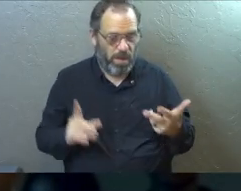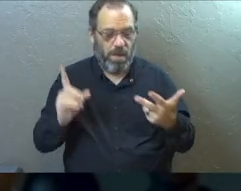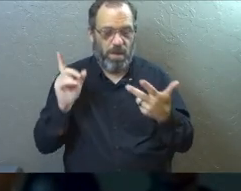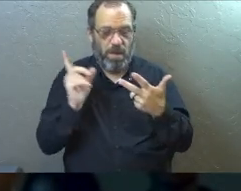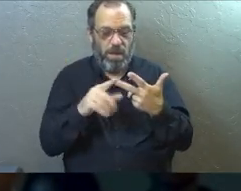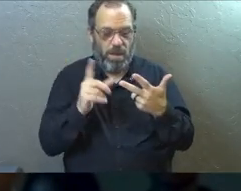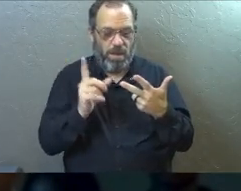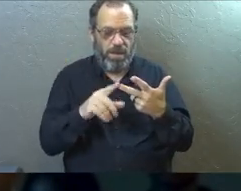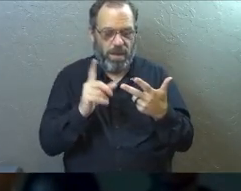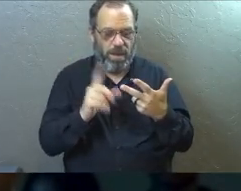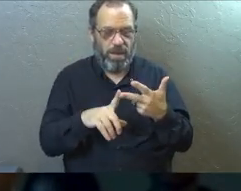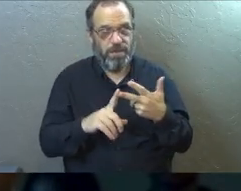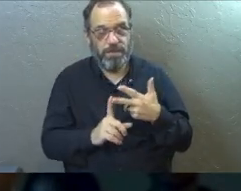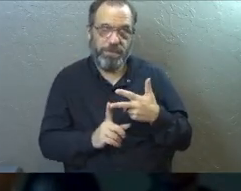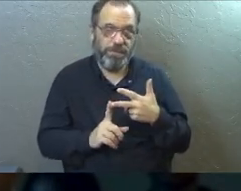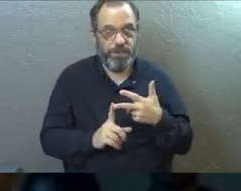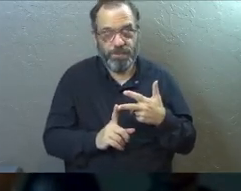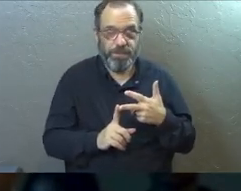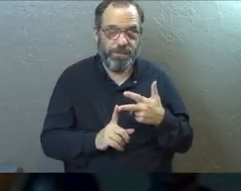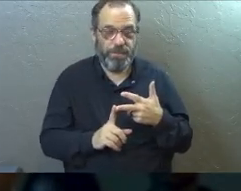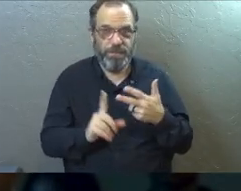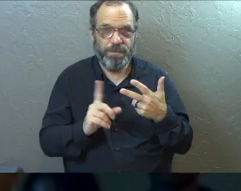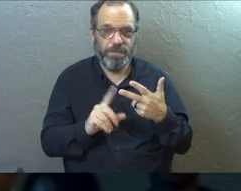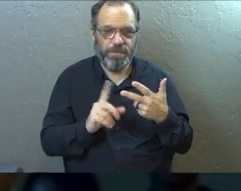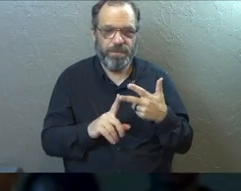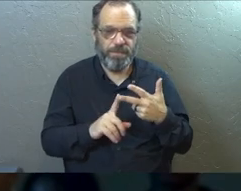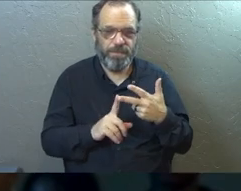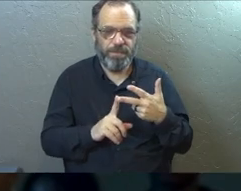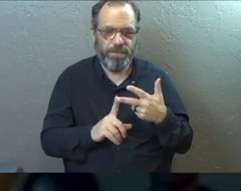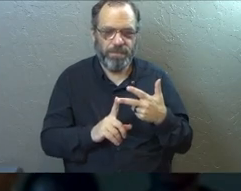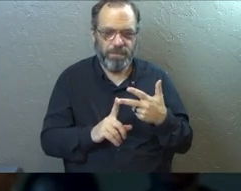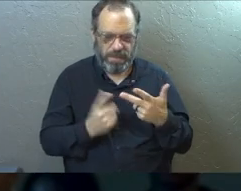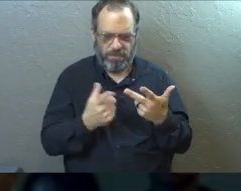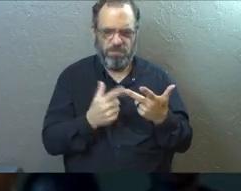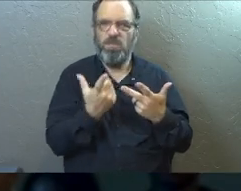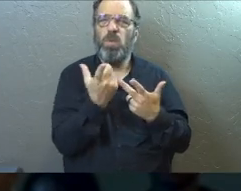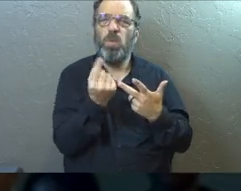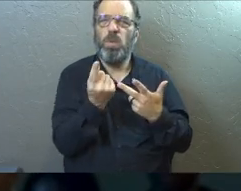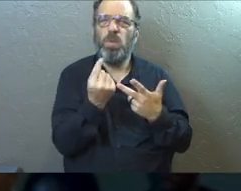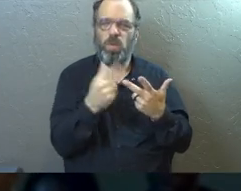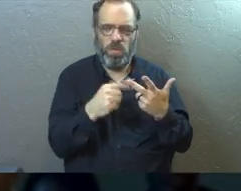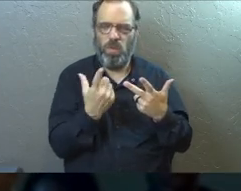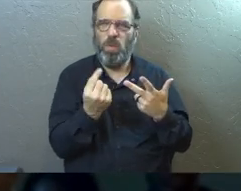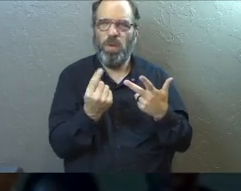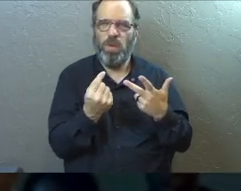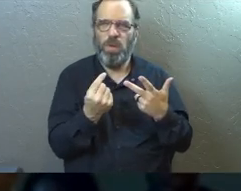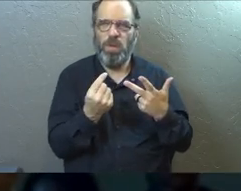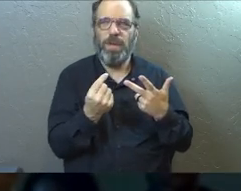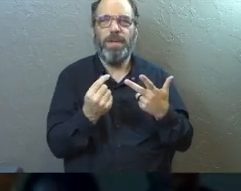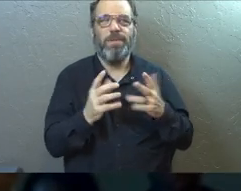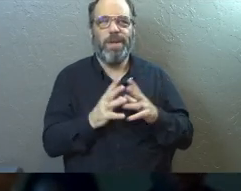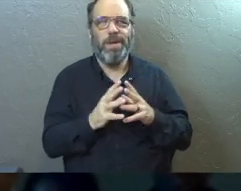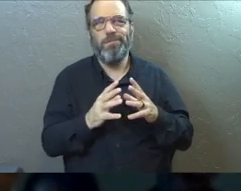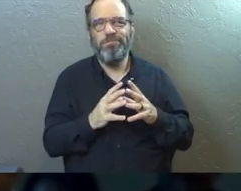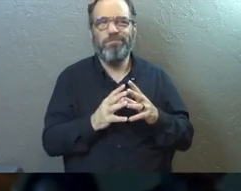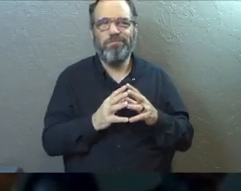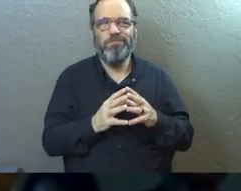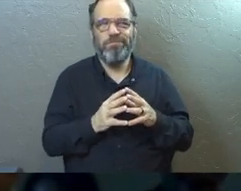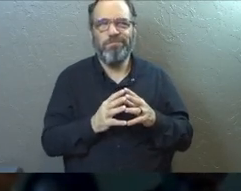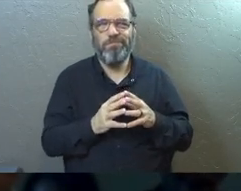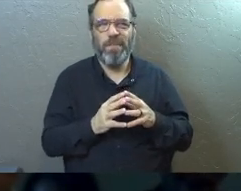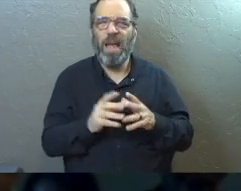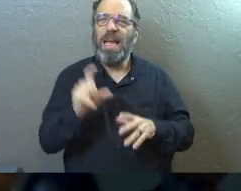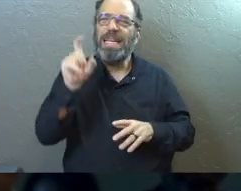last idea to explore kind of together is, okay, what do we do? So this is where we're going to have a lot of, like,